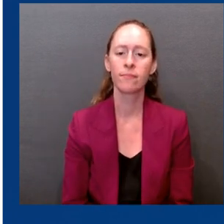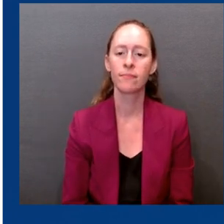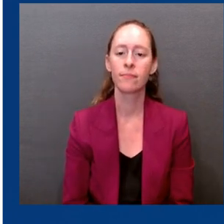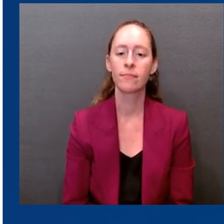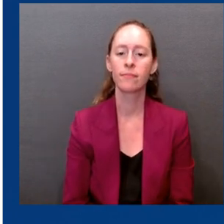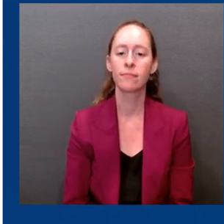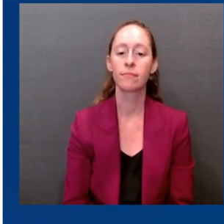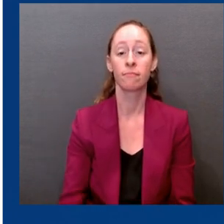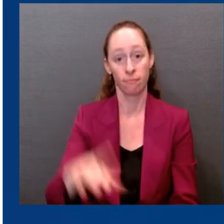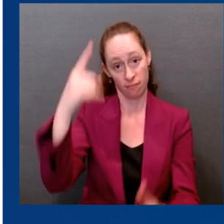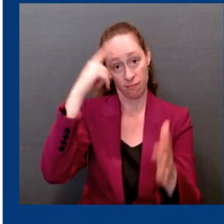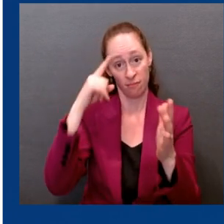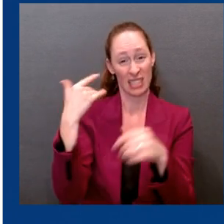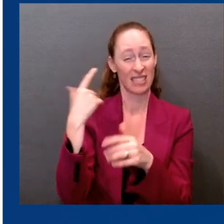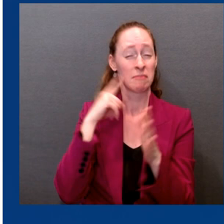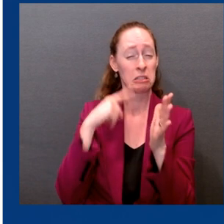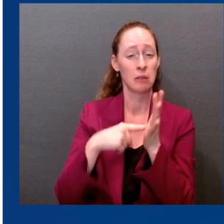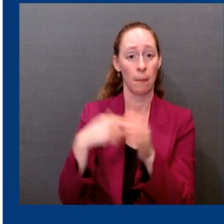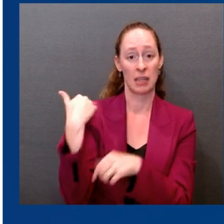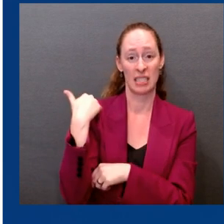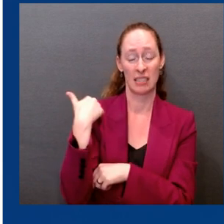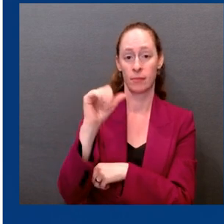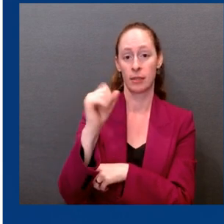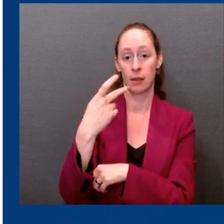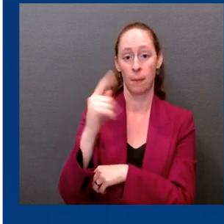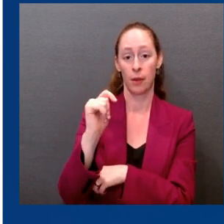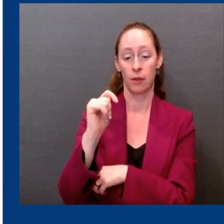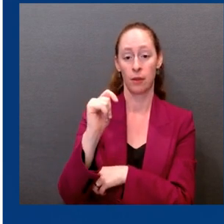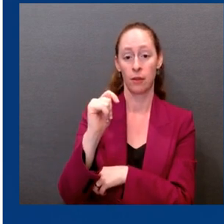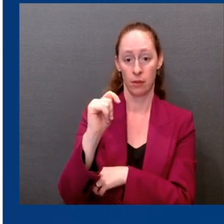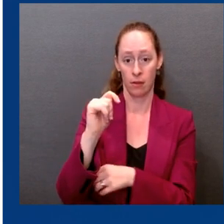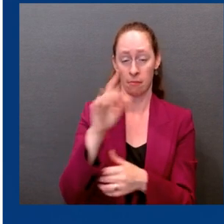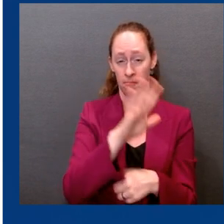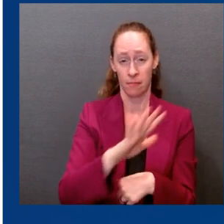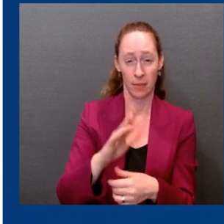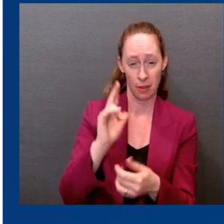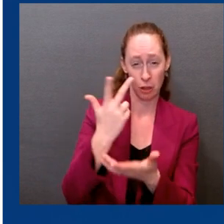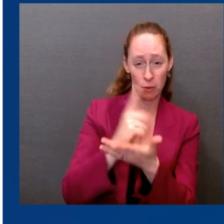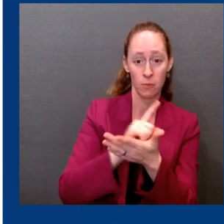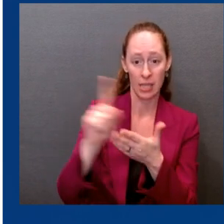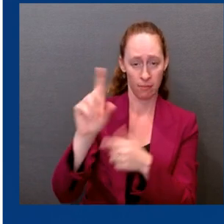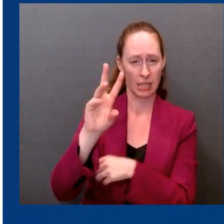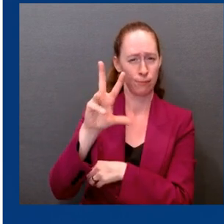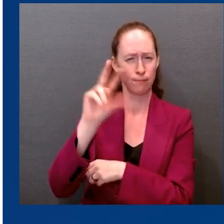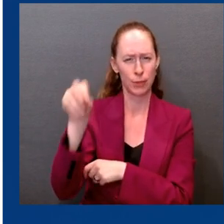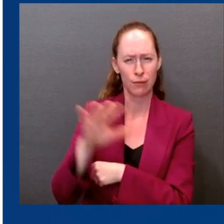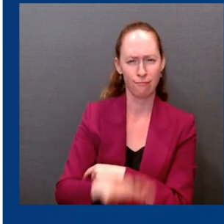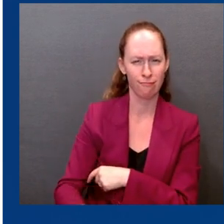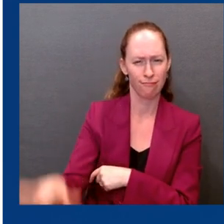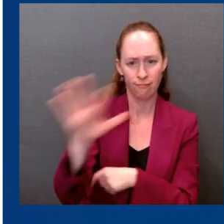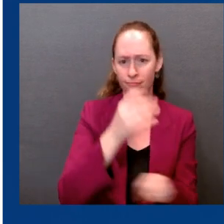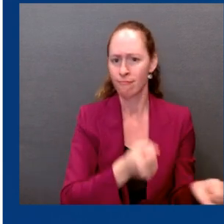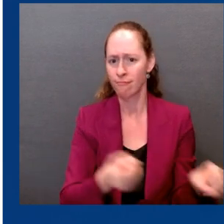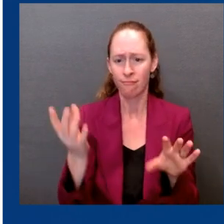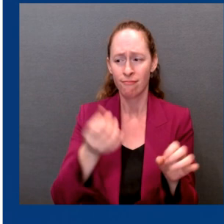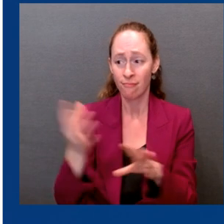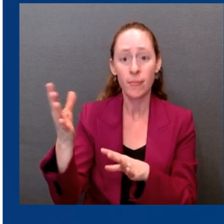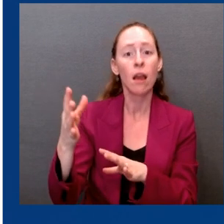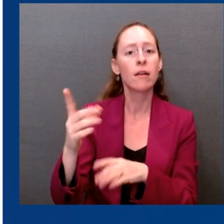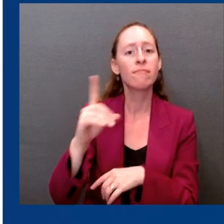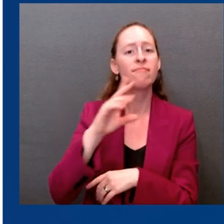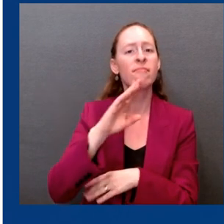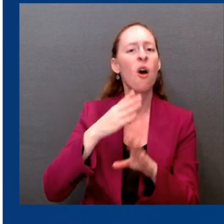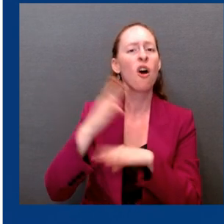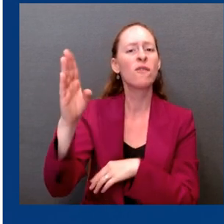hospitalizations are in those 60 and older, and about 46 percent of hospitalizations are in those 70 and